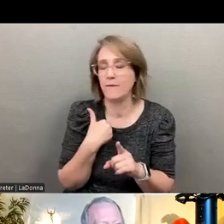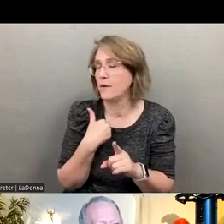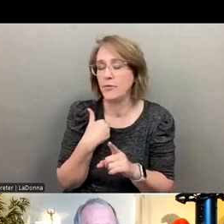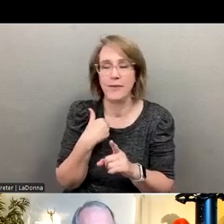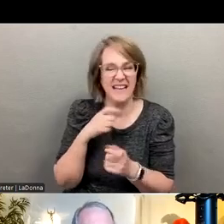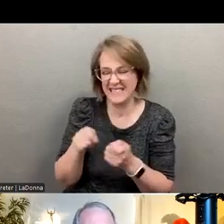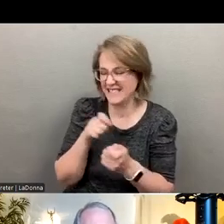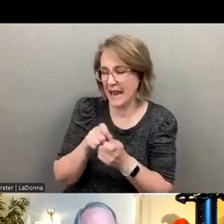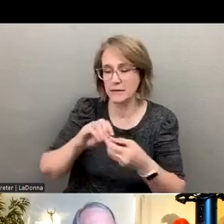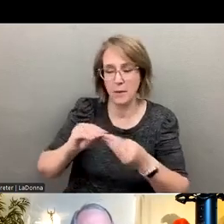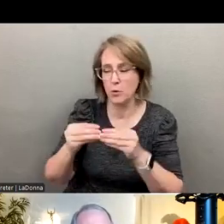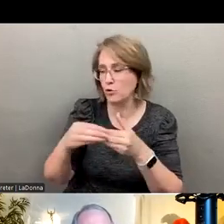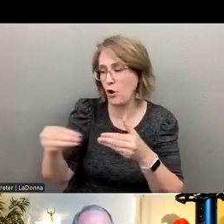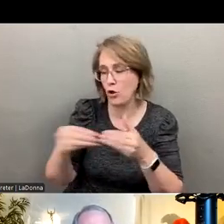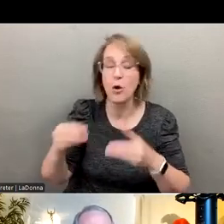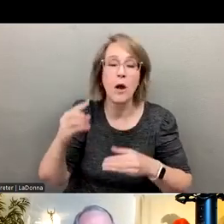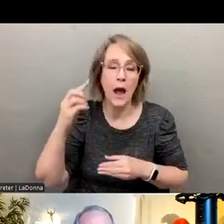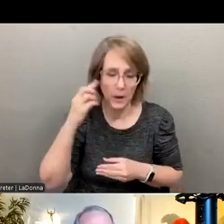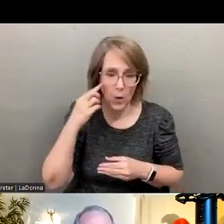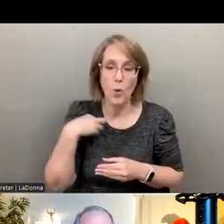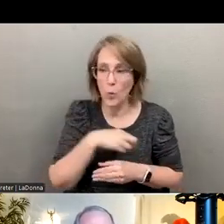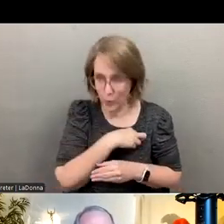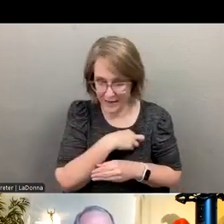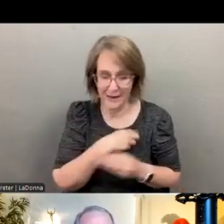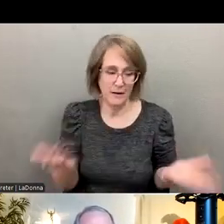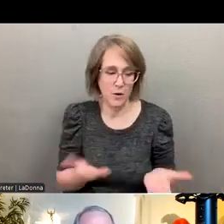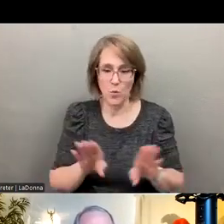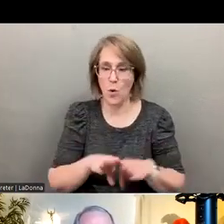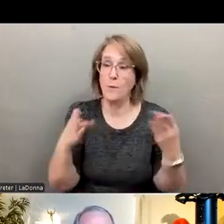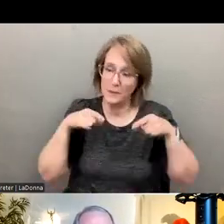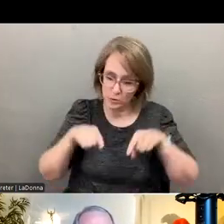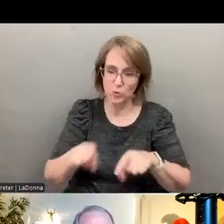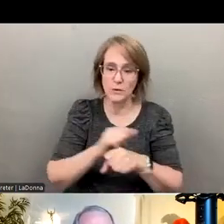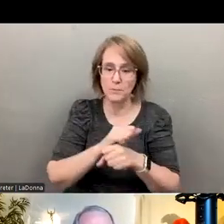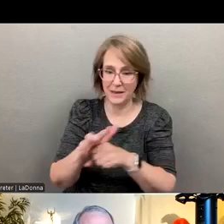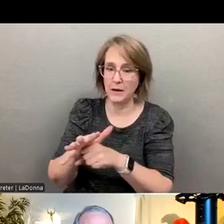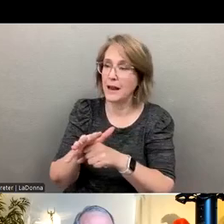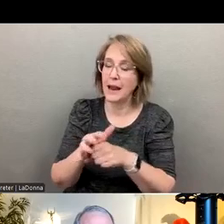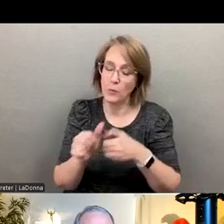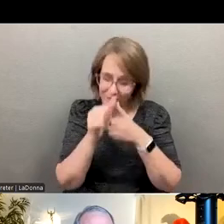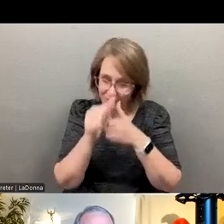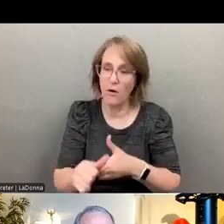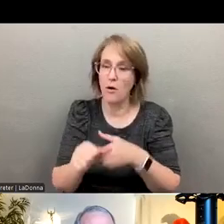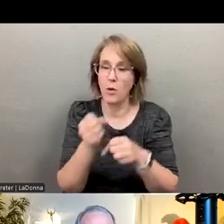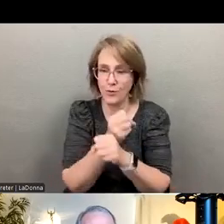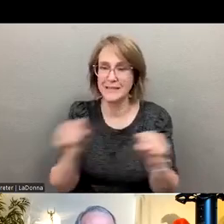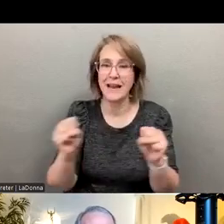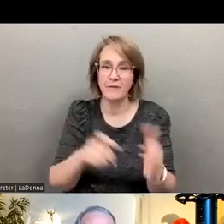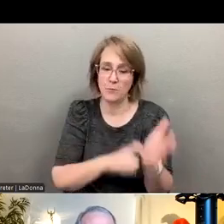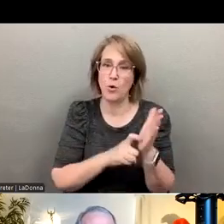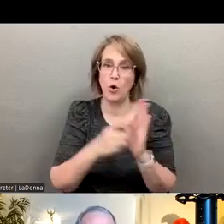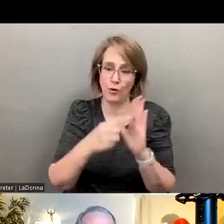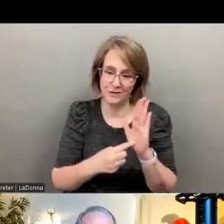the cost of that, but I know we were open throughout the pandemic. Um, and we followed all the safety protocols throughout. So,